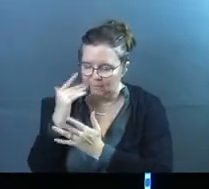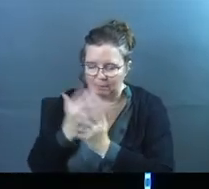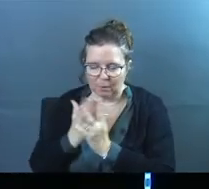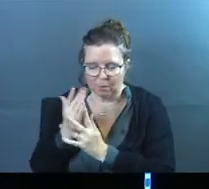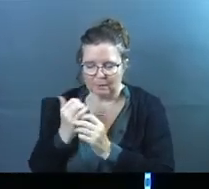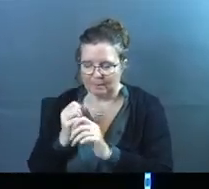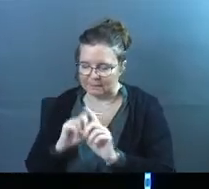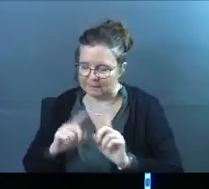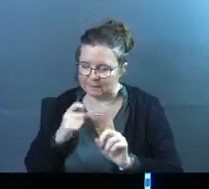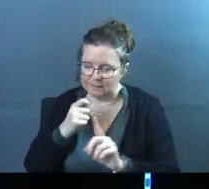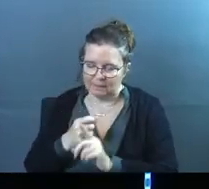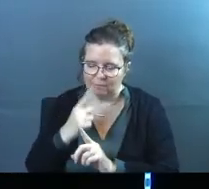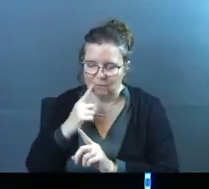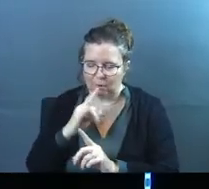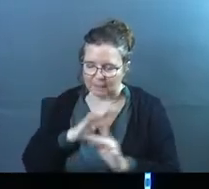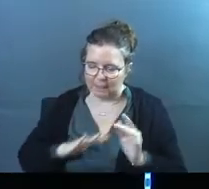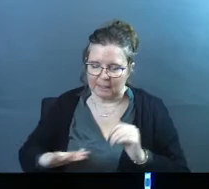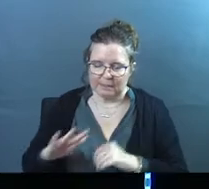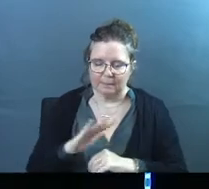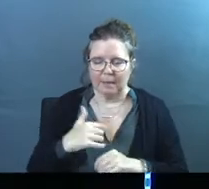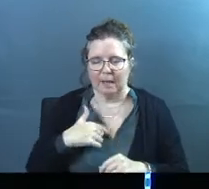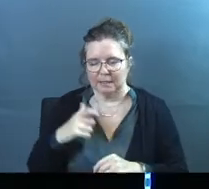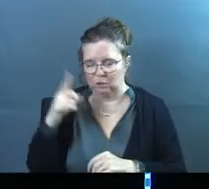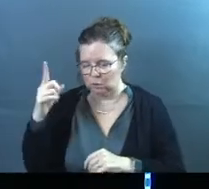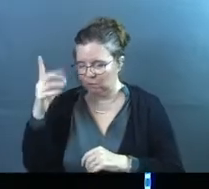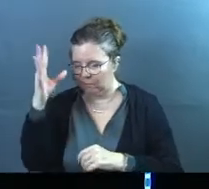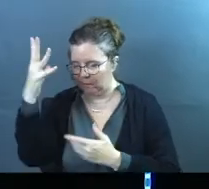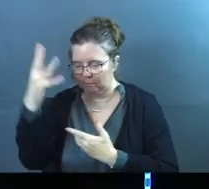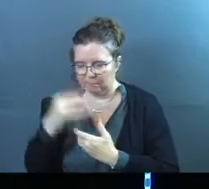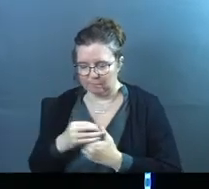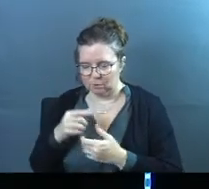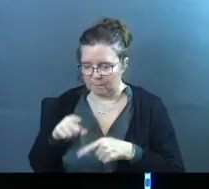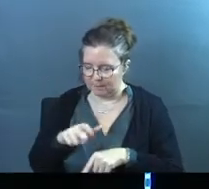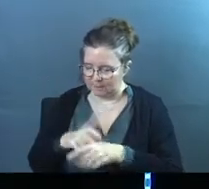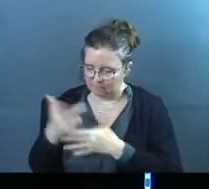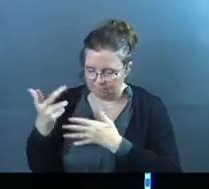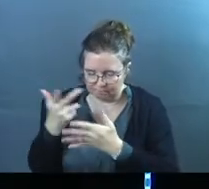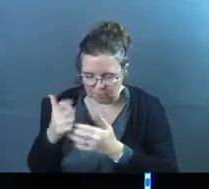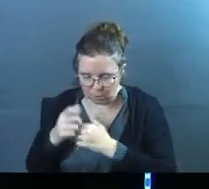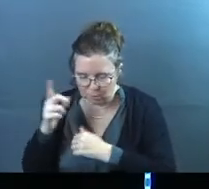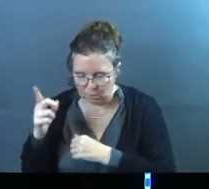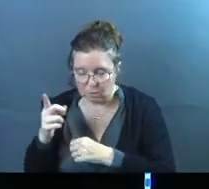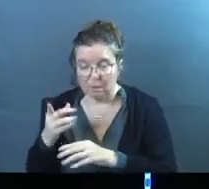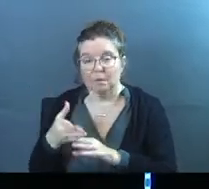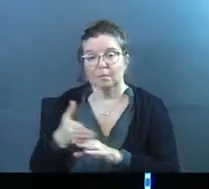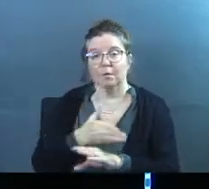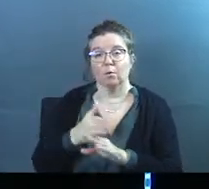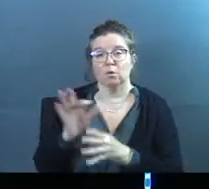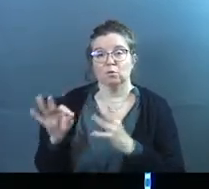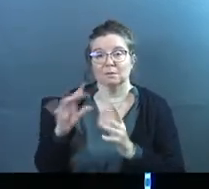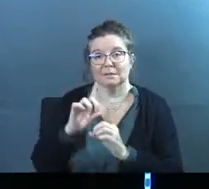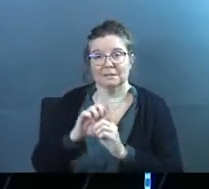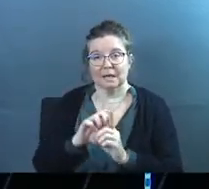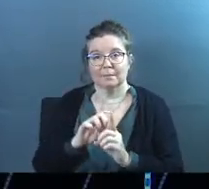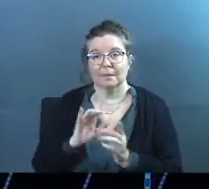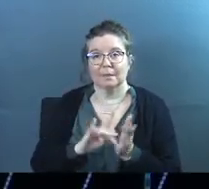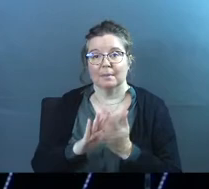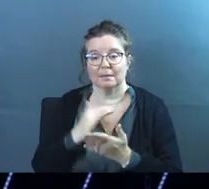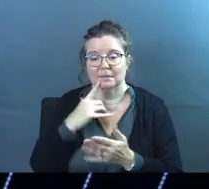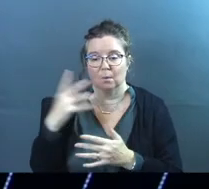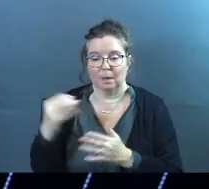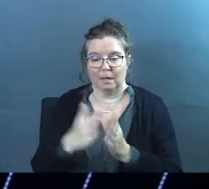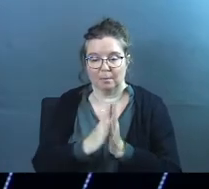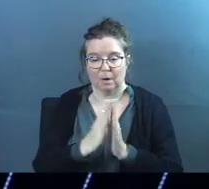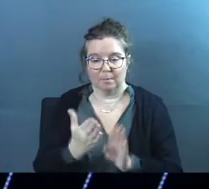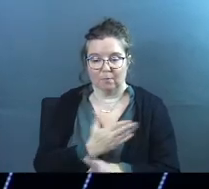going to get through this and make a difference for the kingdom, I need you, Father. So I'm going spend this time with you, right? Before choosing his disciples, the Bible says that he went